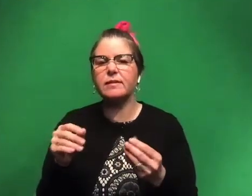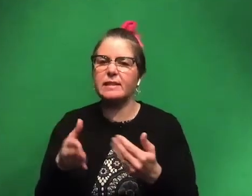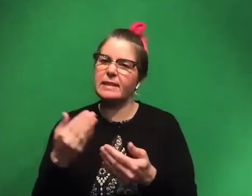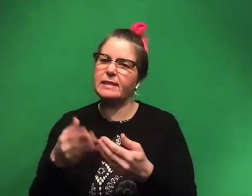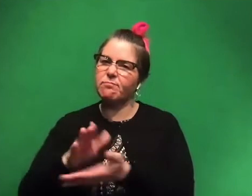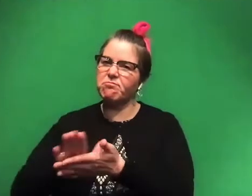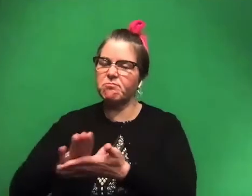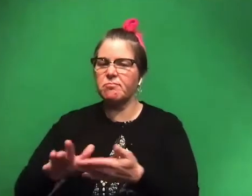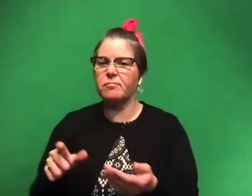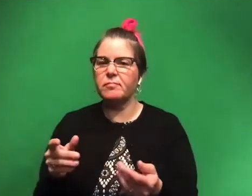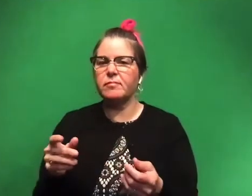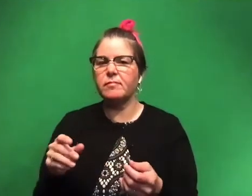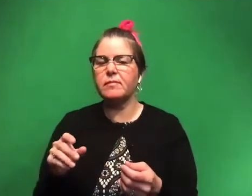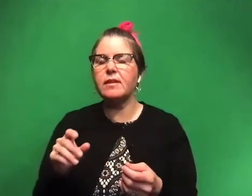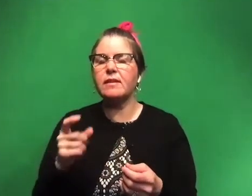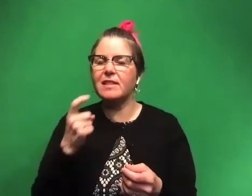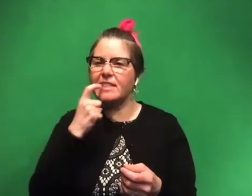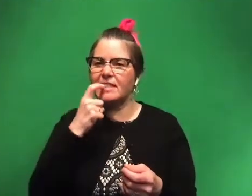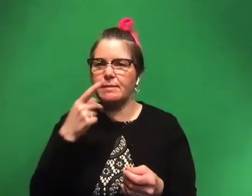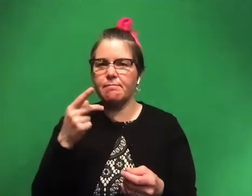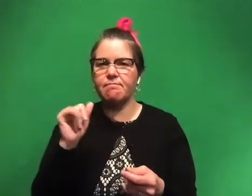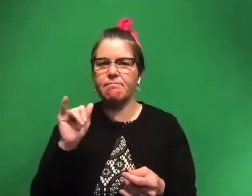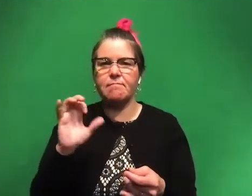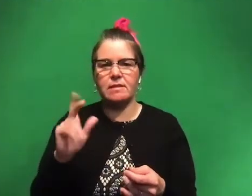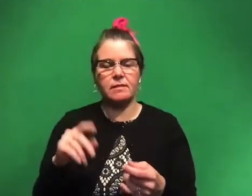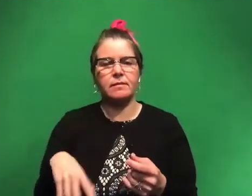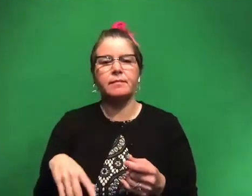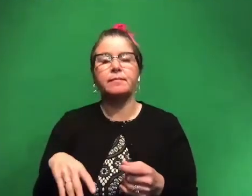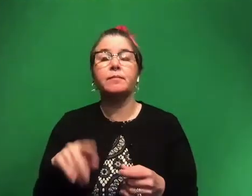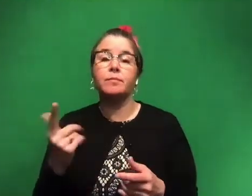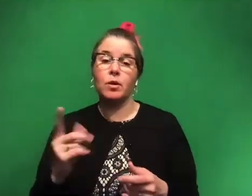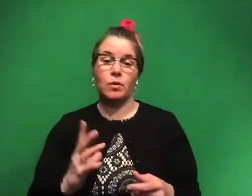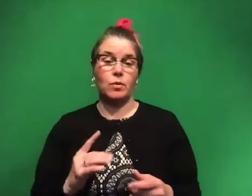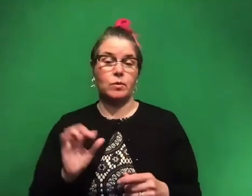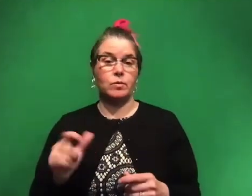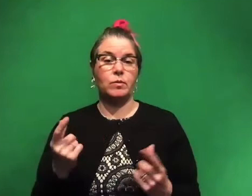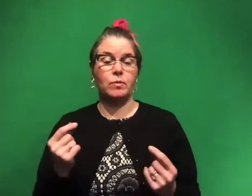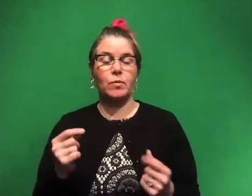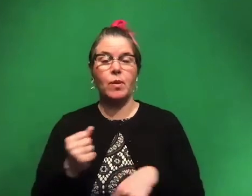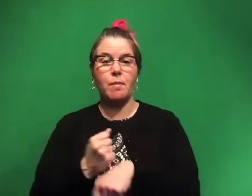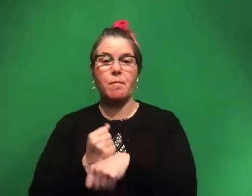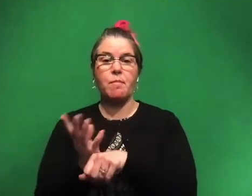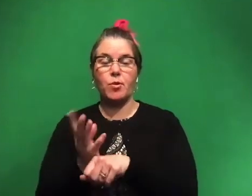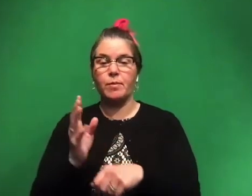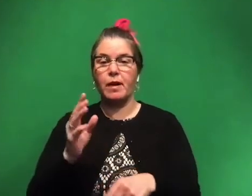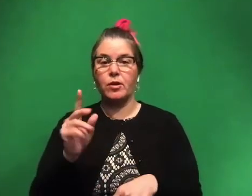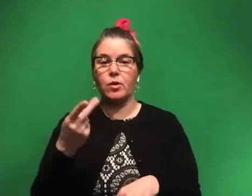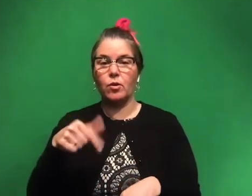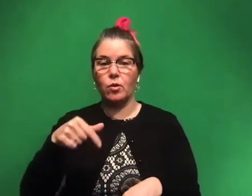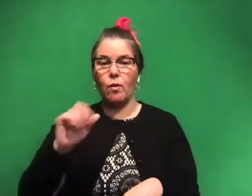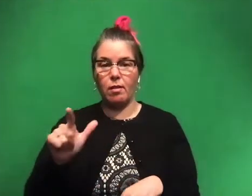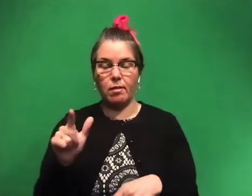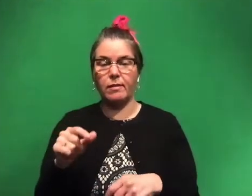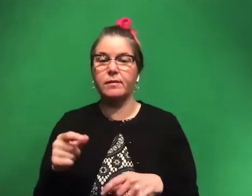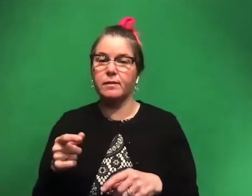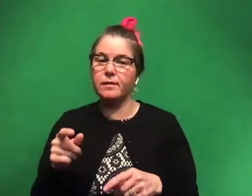to clean off, we use dental picks. One of the coolest tools that I've used is a porcupine quill to take away the